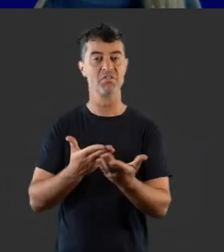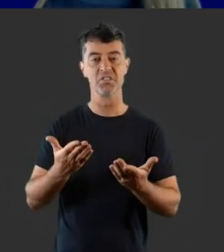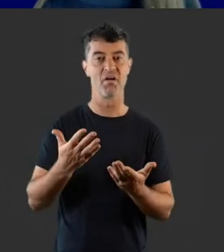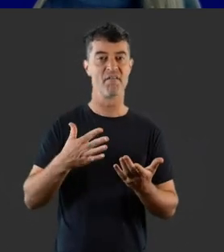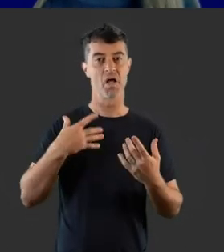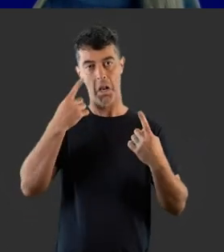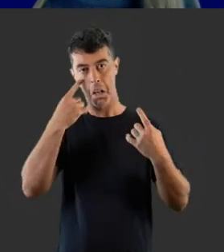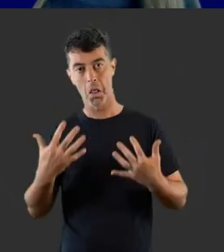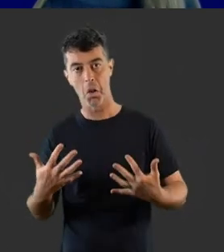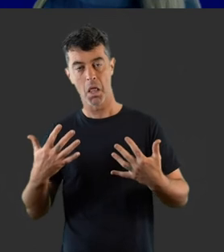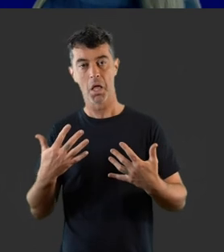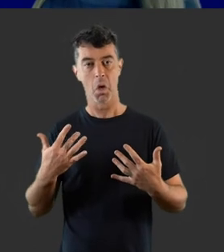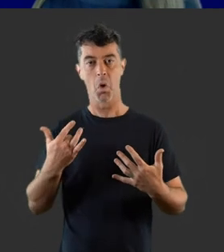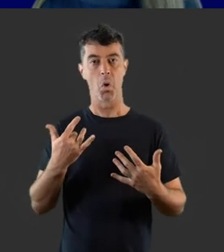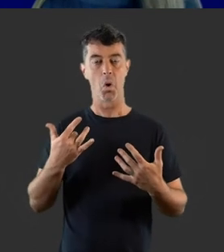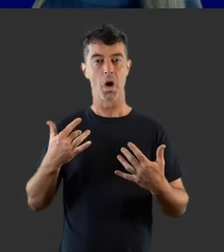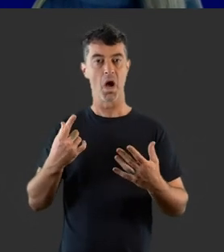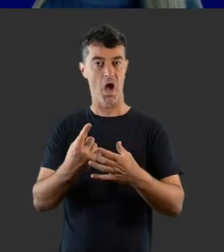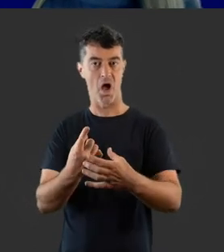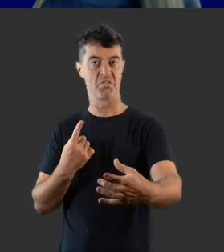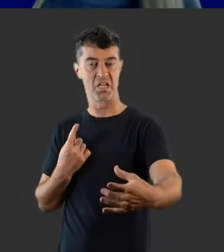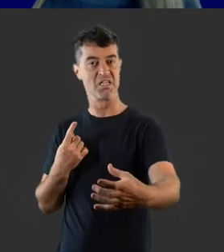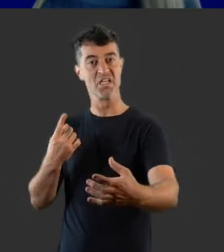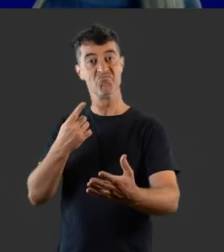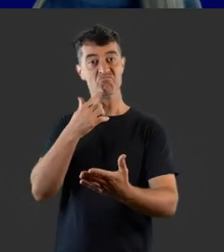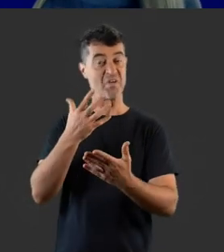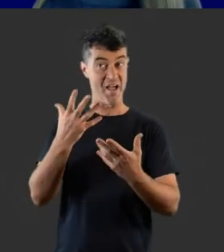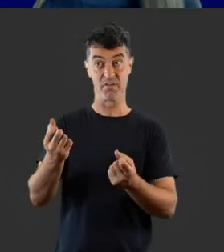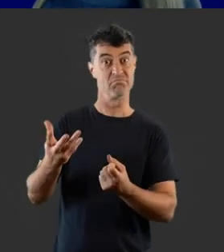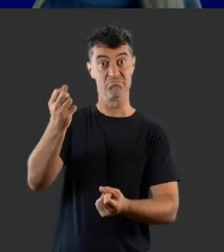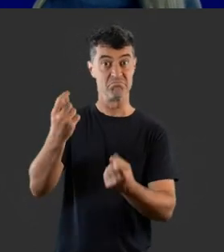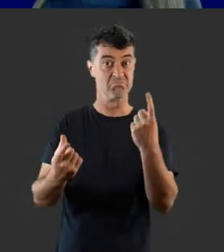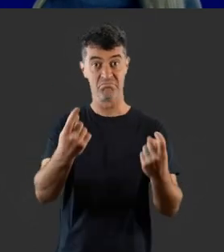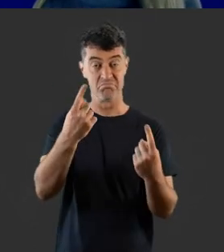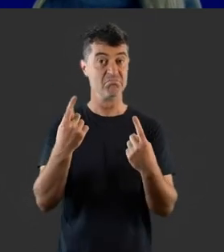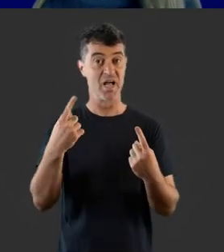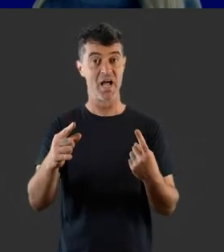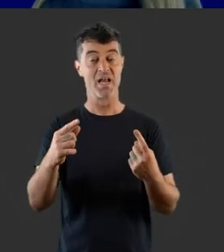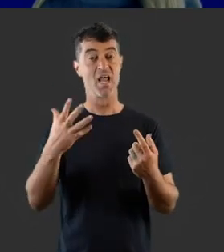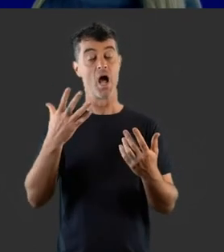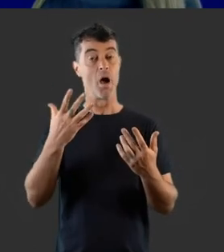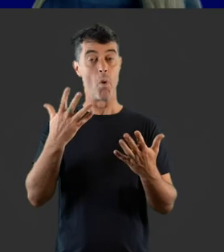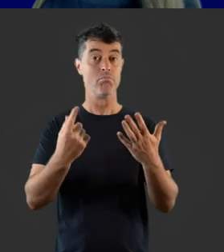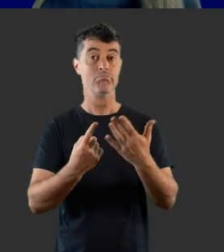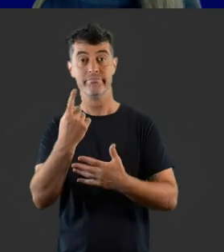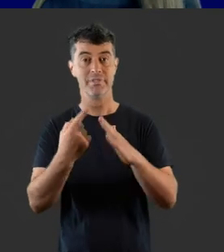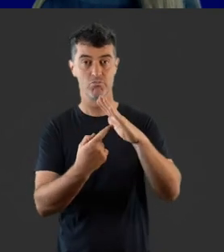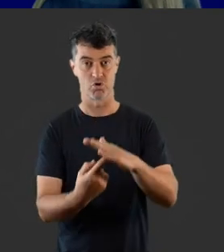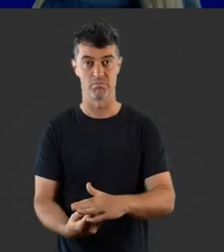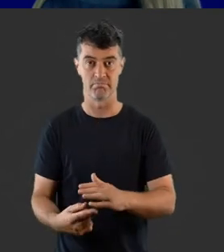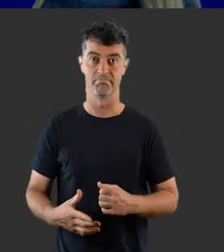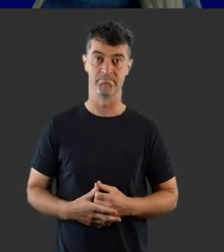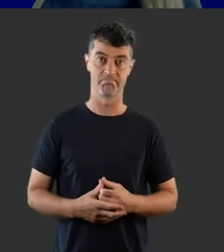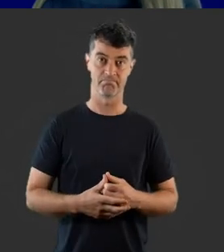and conversation is noted. Feelings of loneliness and isolation are reported at a higher rate, along with an increased